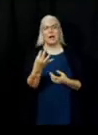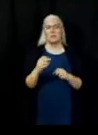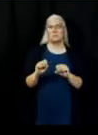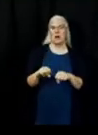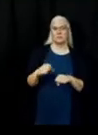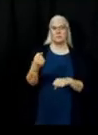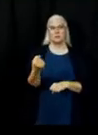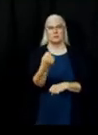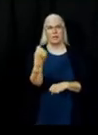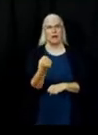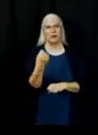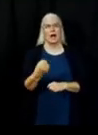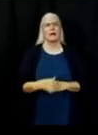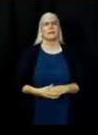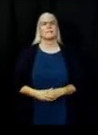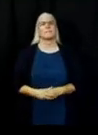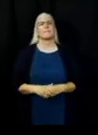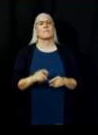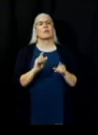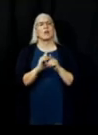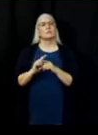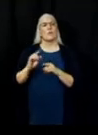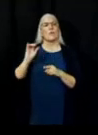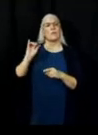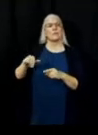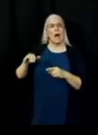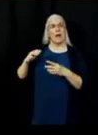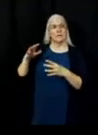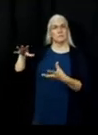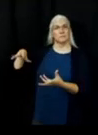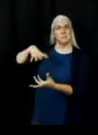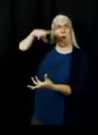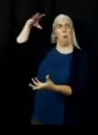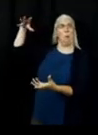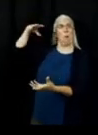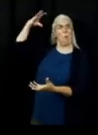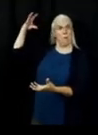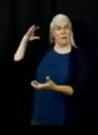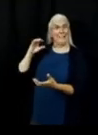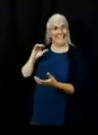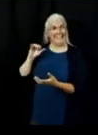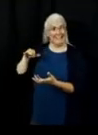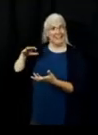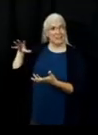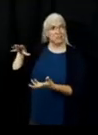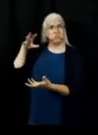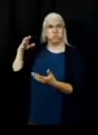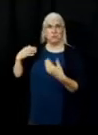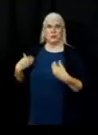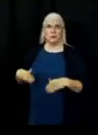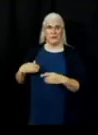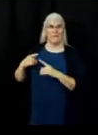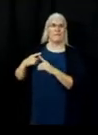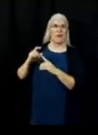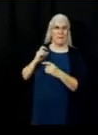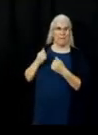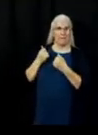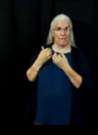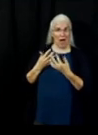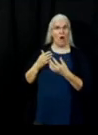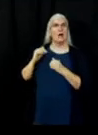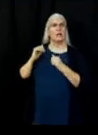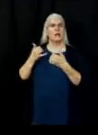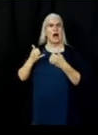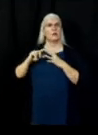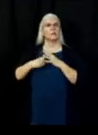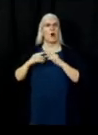Also, the smoke that I guess a lot of you have probably been dealing with, that smoke that's generated up here on the fire, it works its way down drain, and that